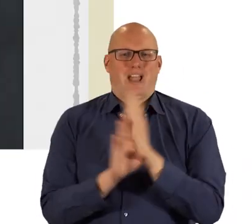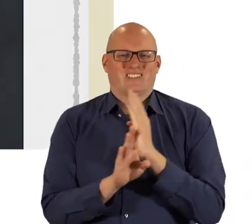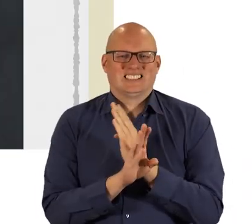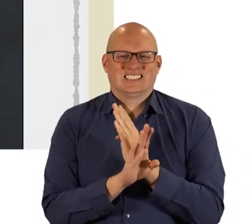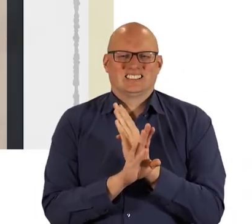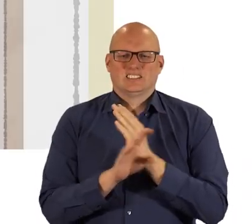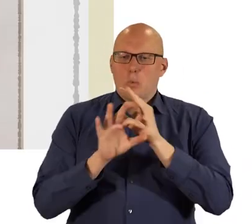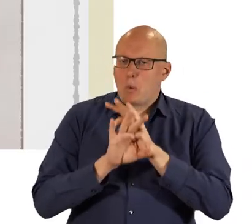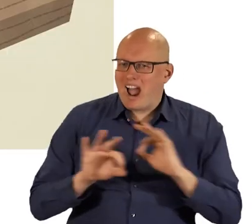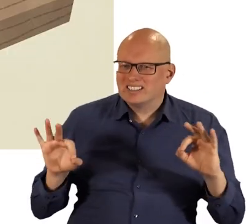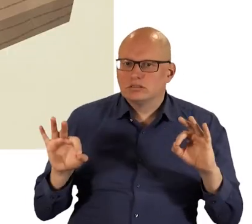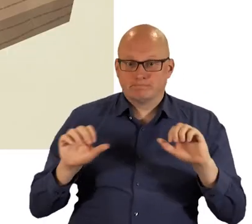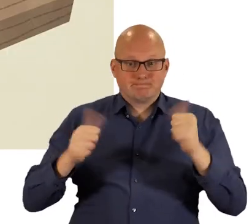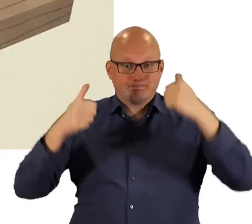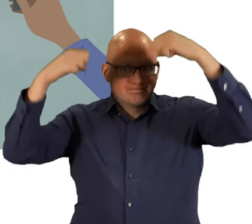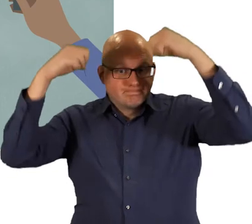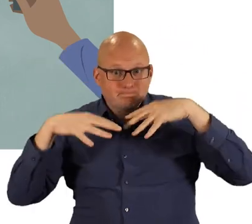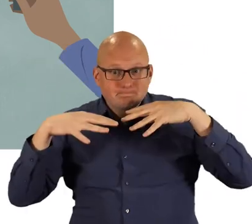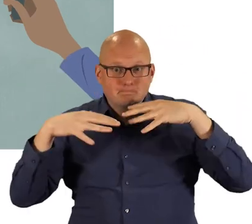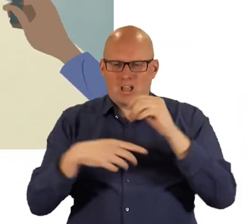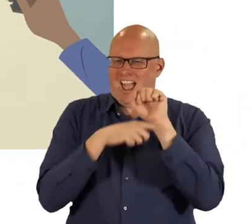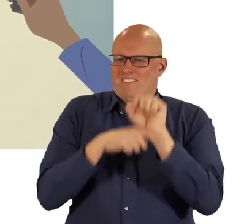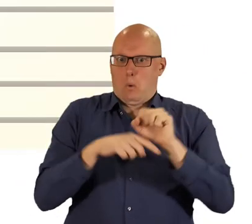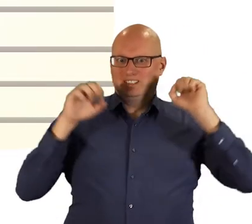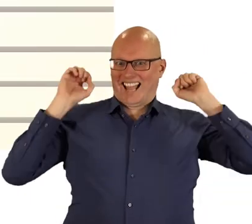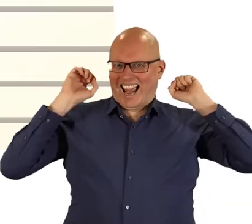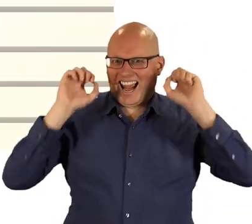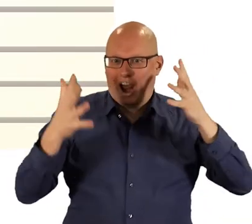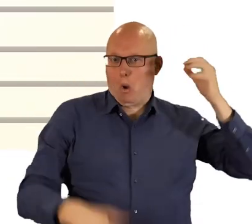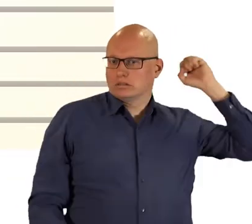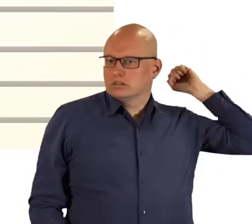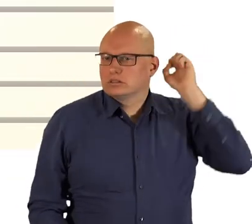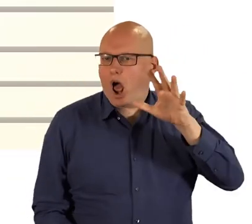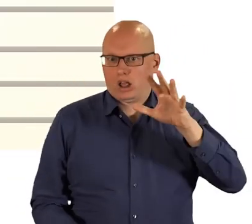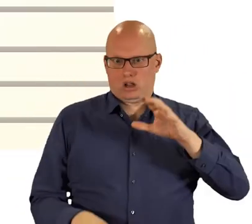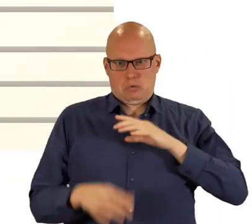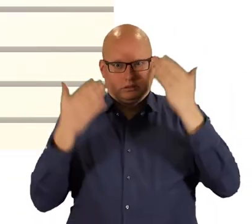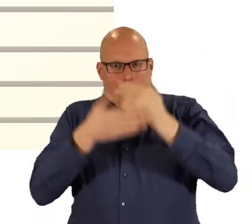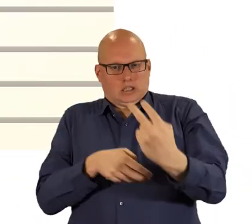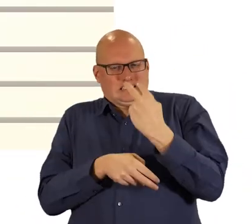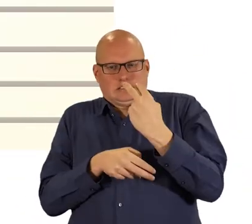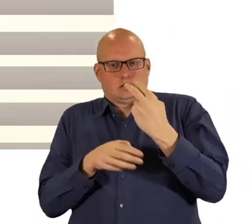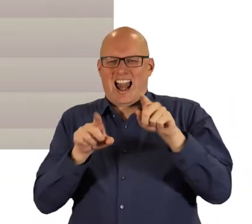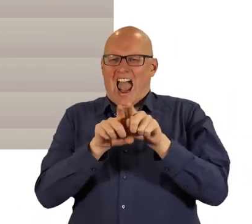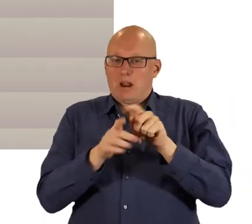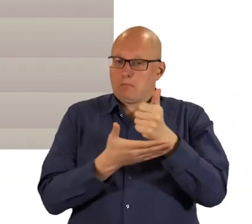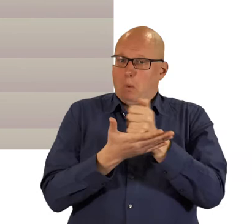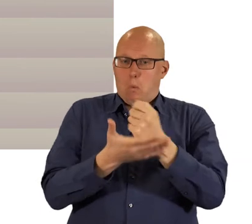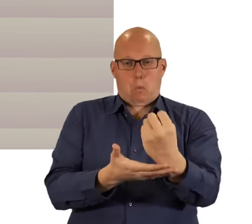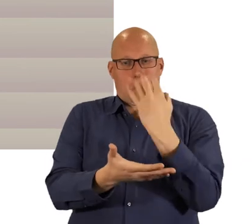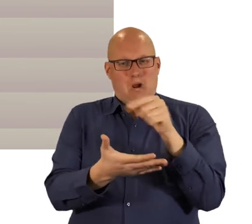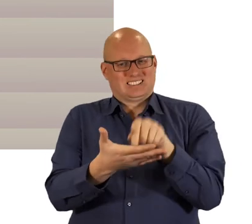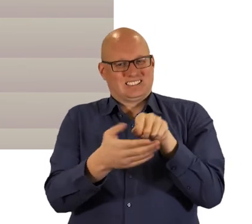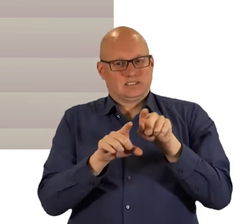private quiet and well-lit but avoid a bright light or sunshine behind you